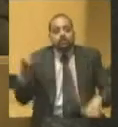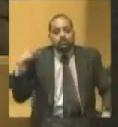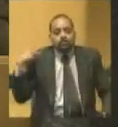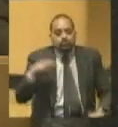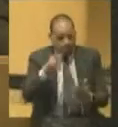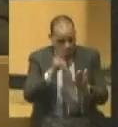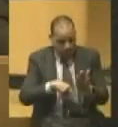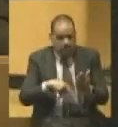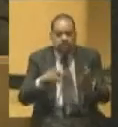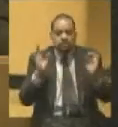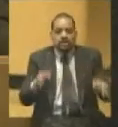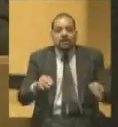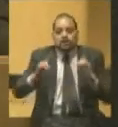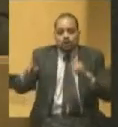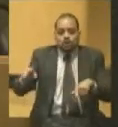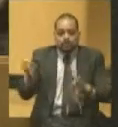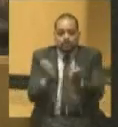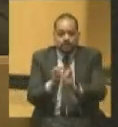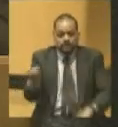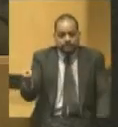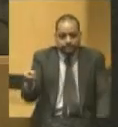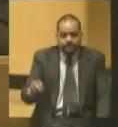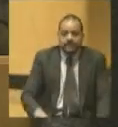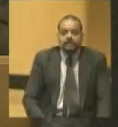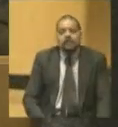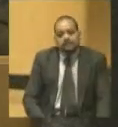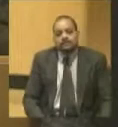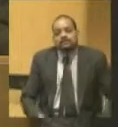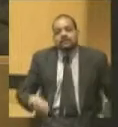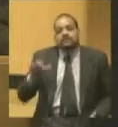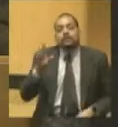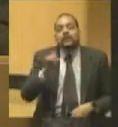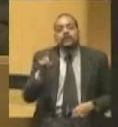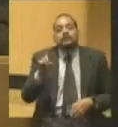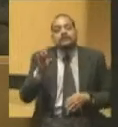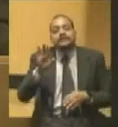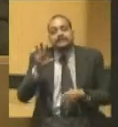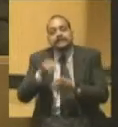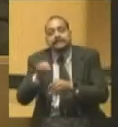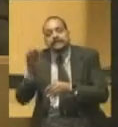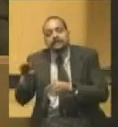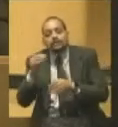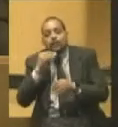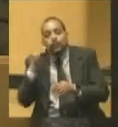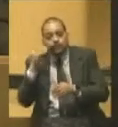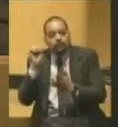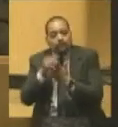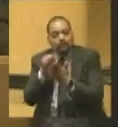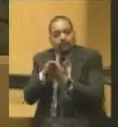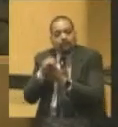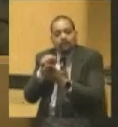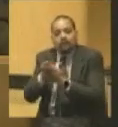said, he had him arrested by military authority at Vallandigham's home in Dayton, Ohio, literally by a knock on the door